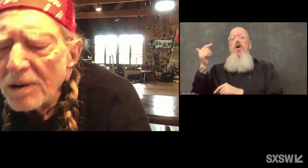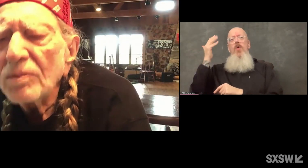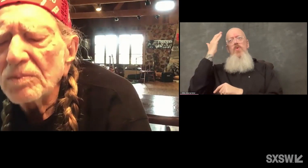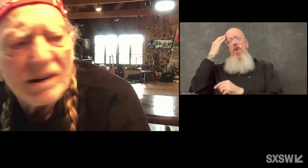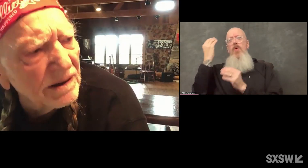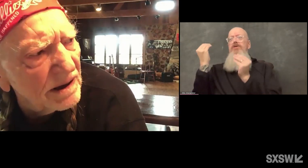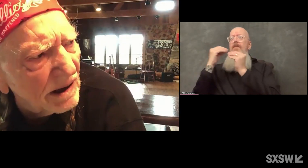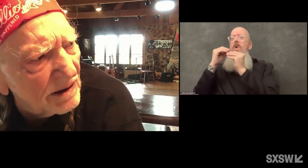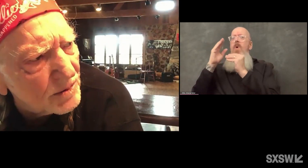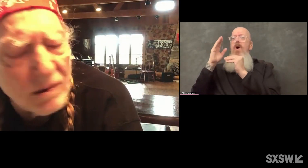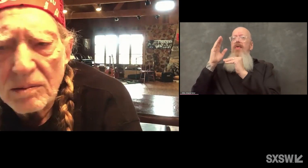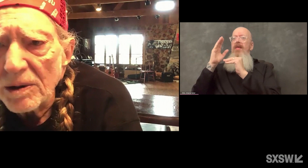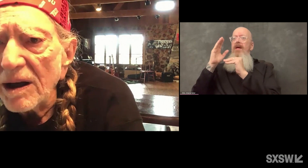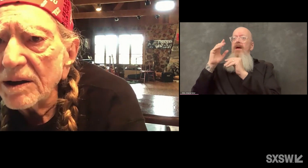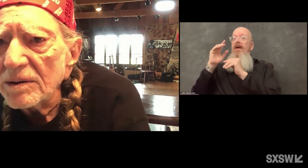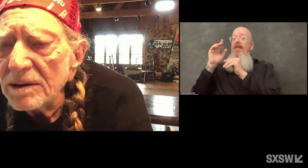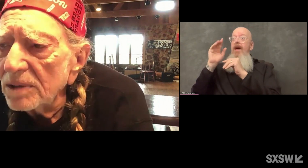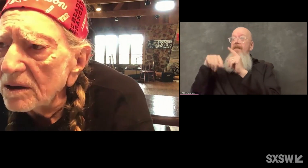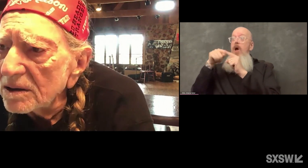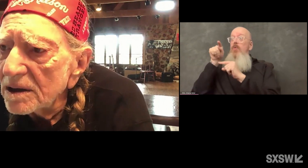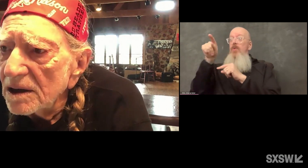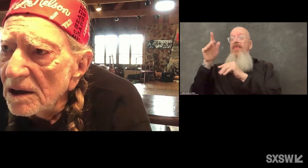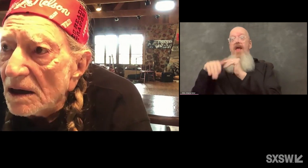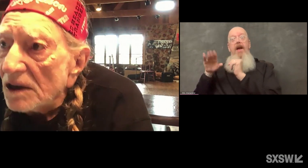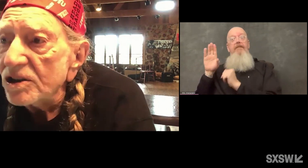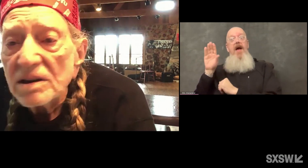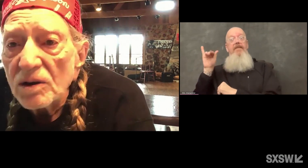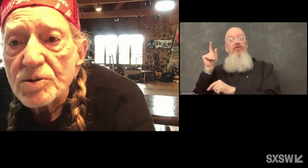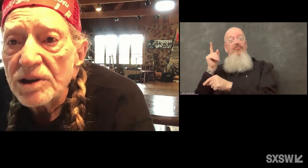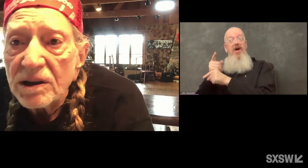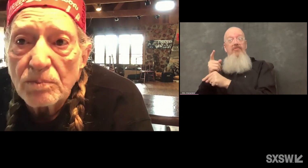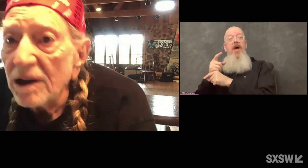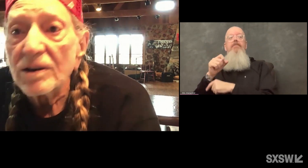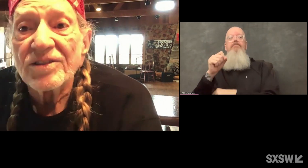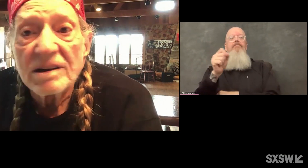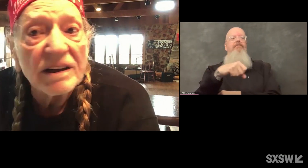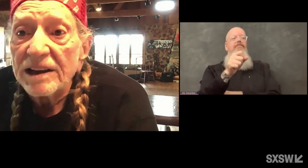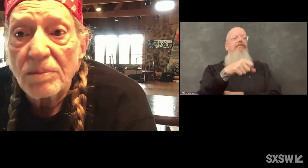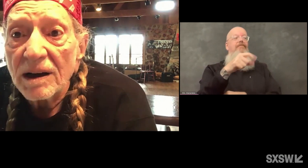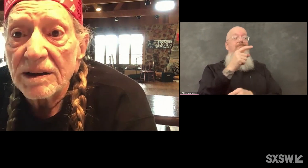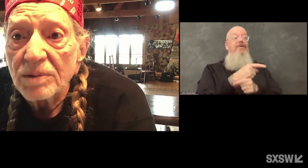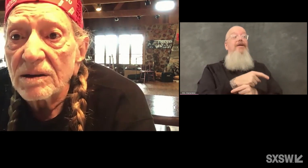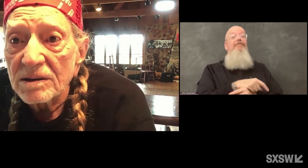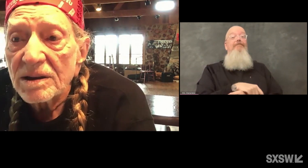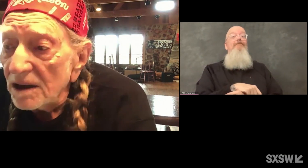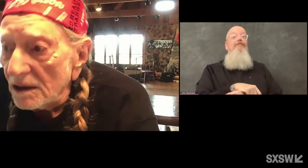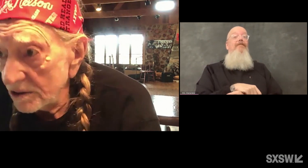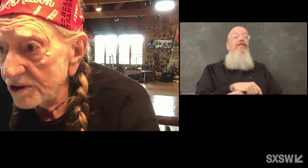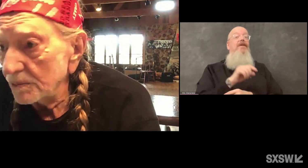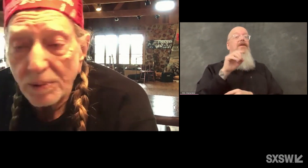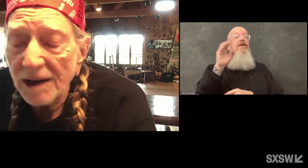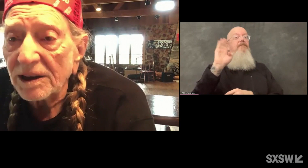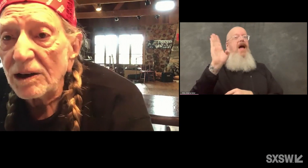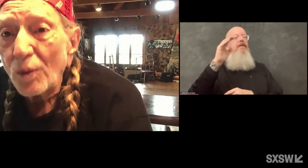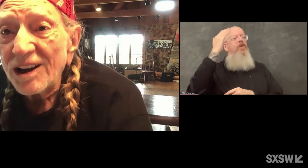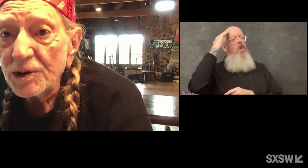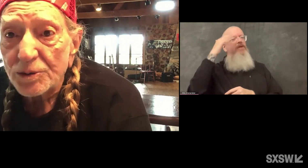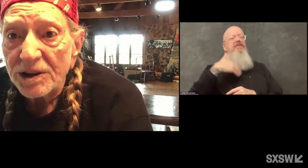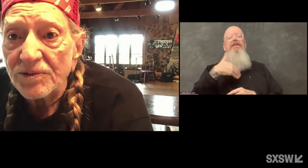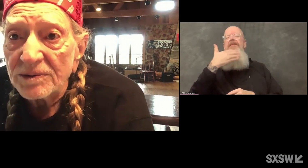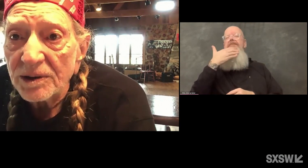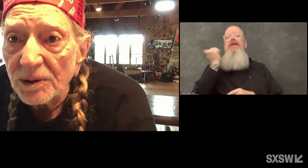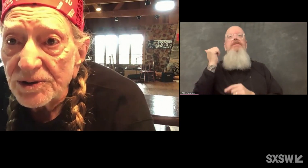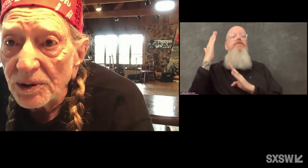It's probably, yeah, that's probably accurate because she knows me better than anybody because she practically